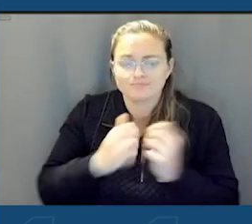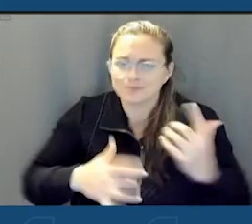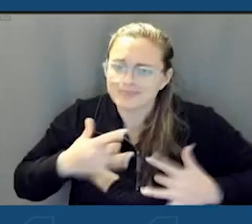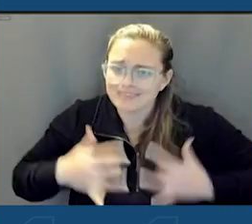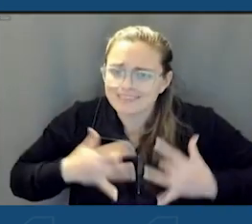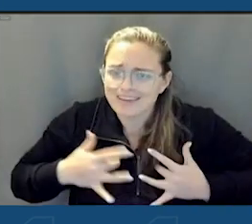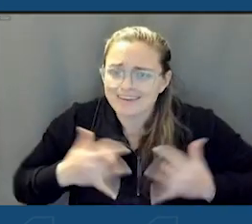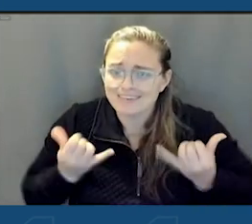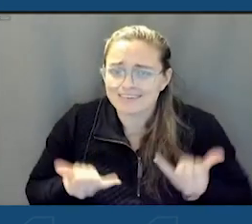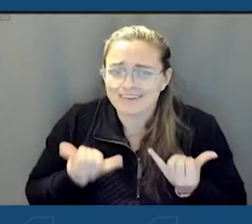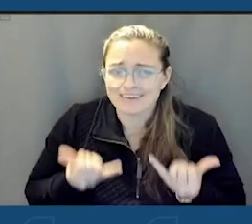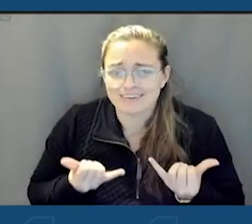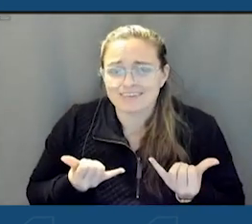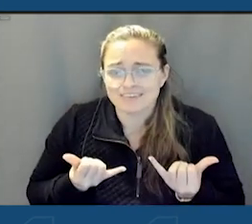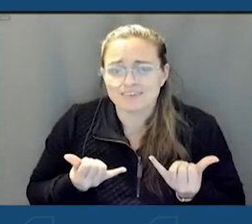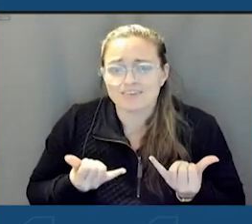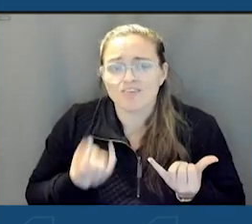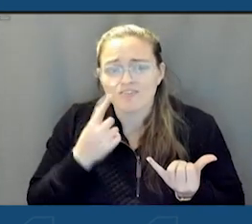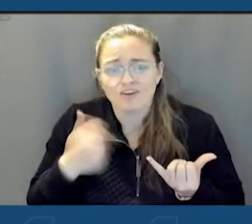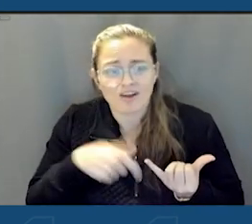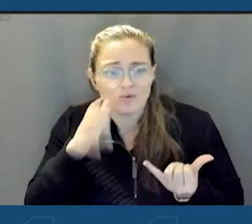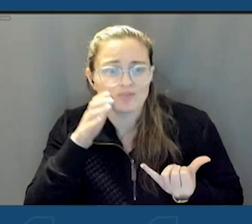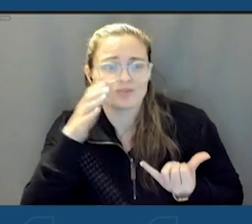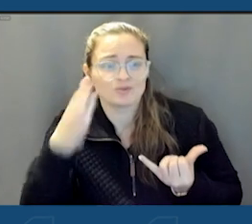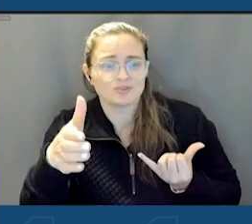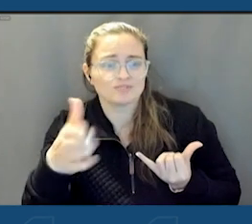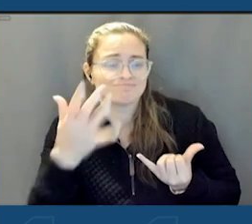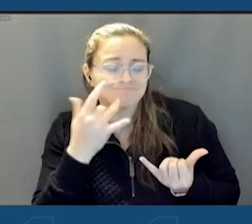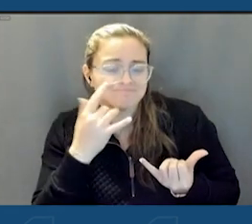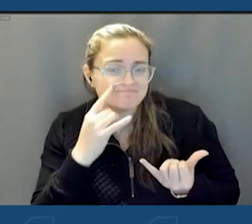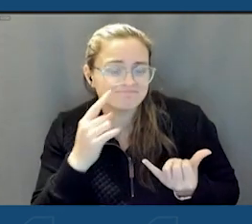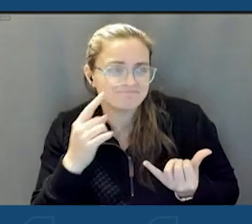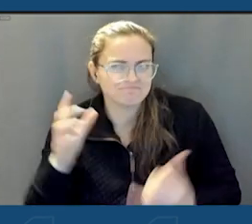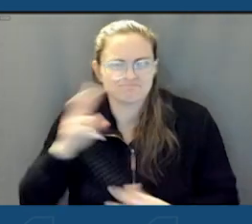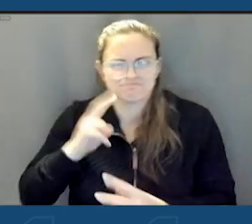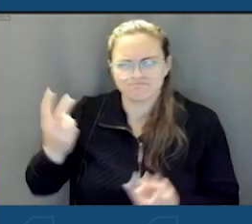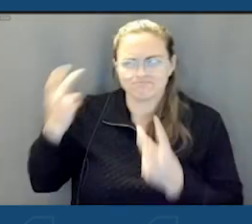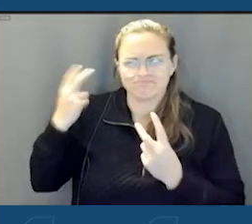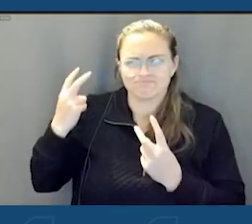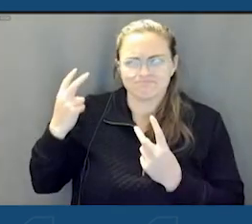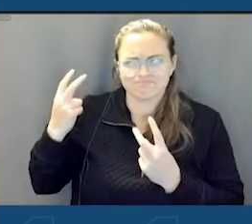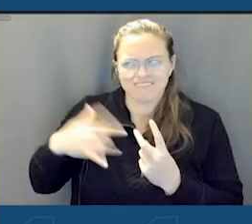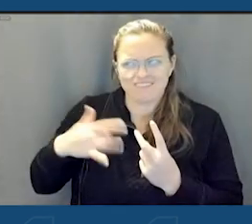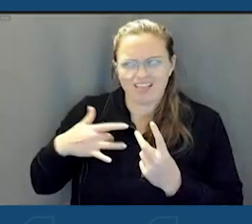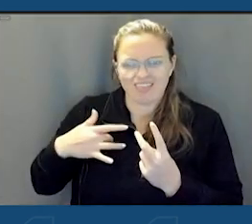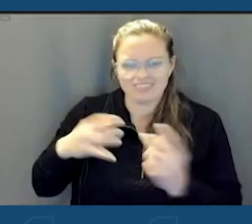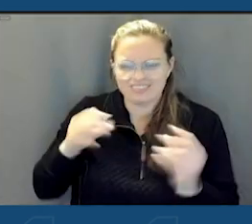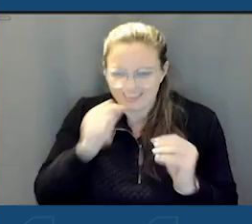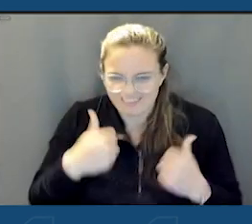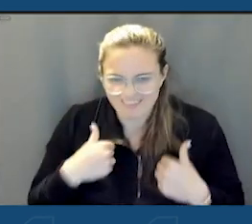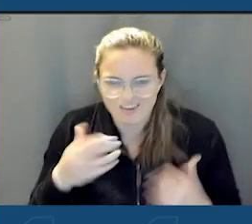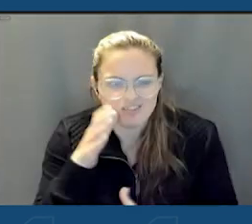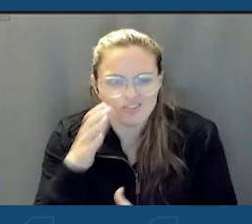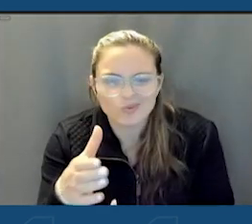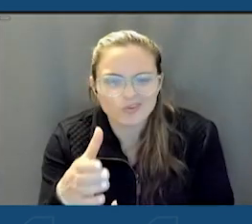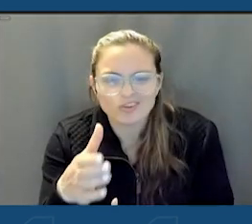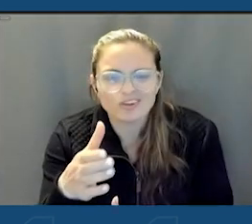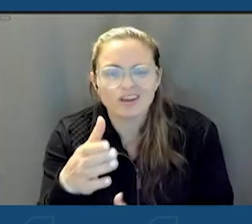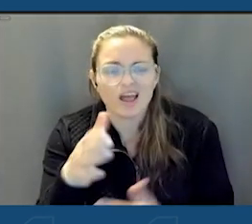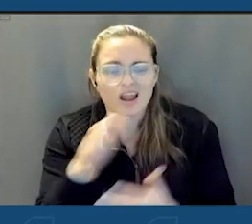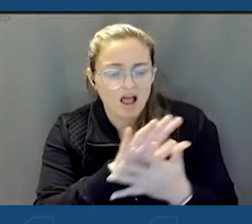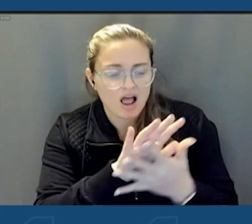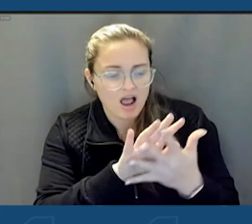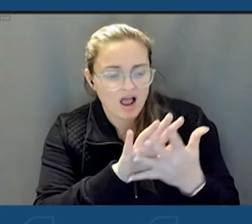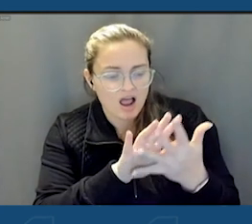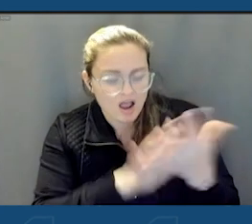today for our future, because at one point it felt like we didn't have much of one. And all of these entities have